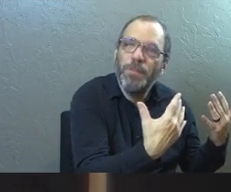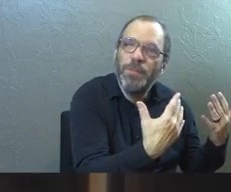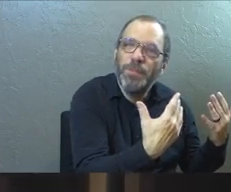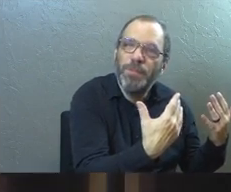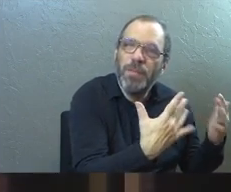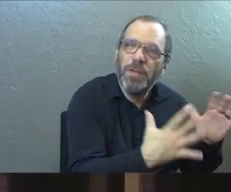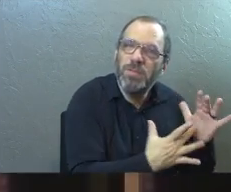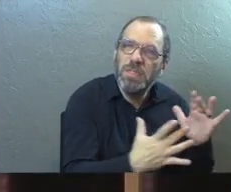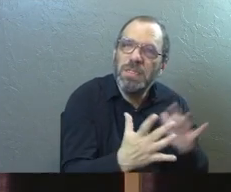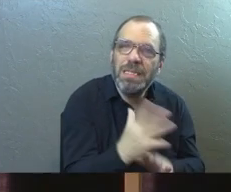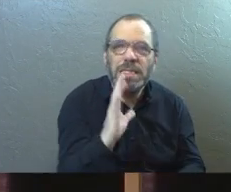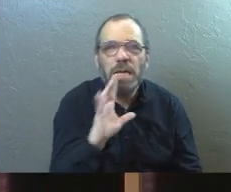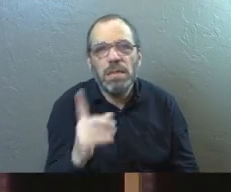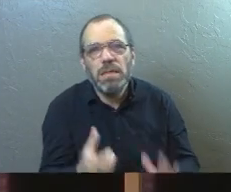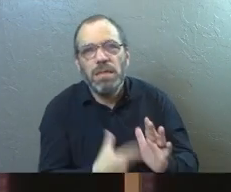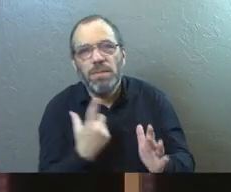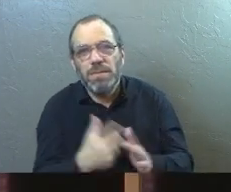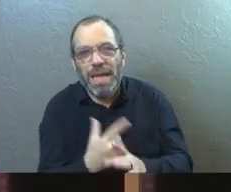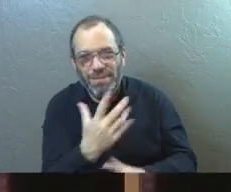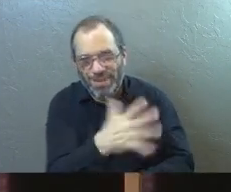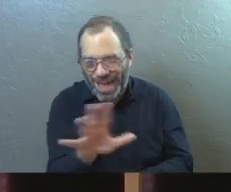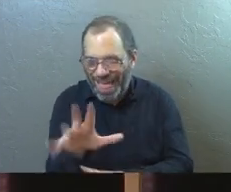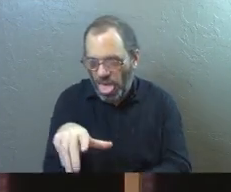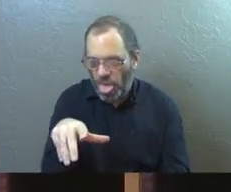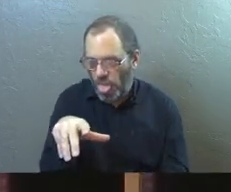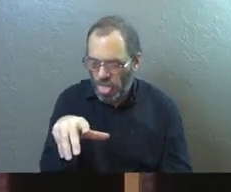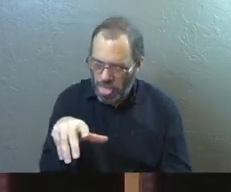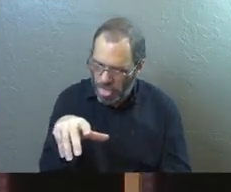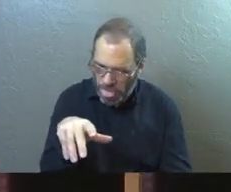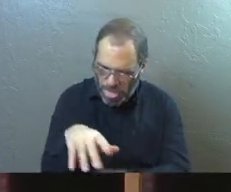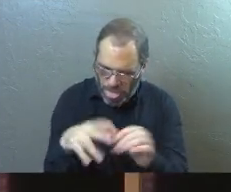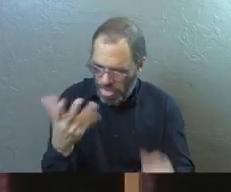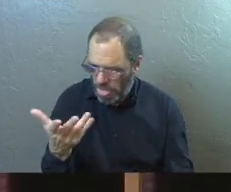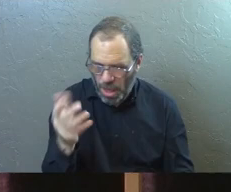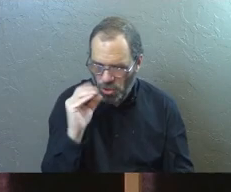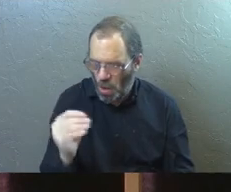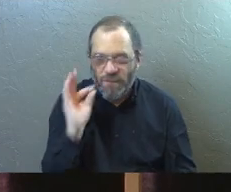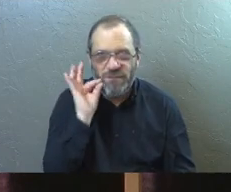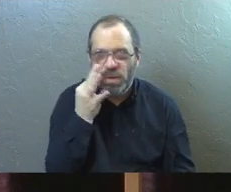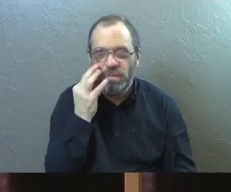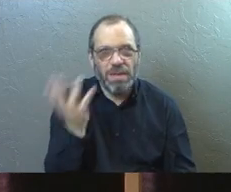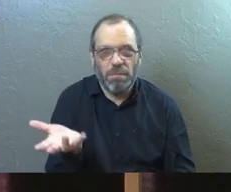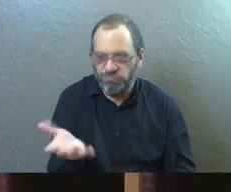So, Jesus is saying sometimes there's branches and they just will never, ever bear any fruit.